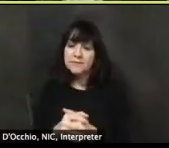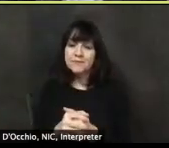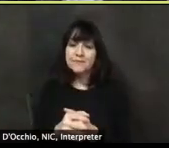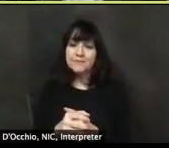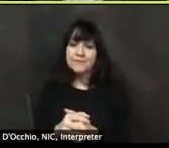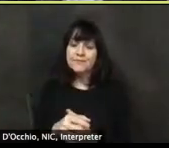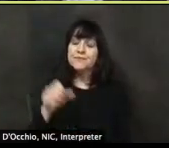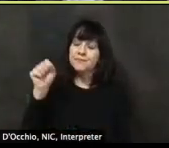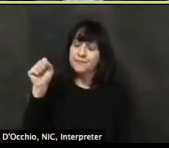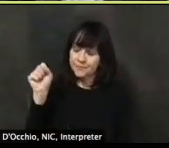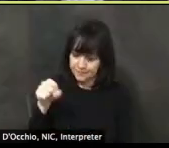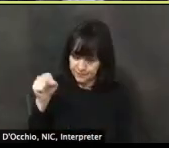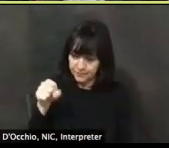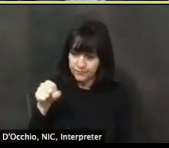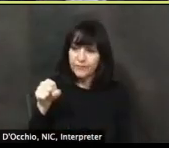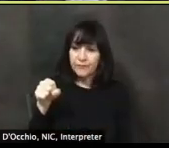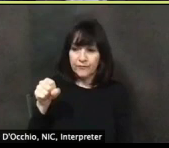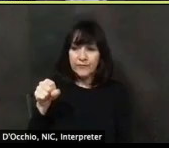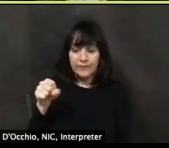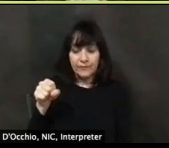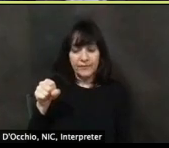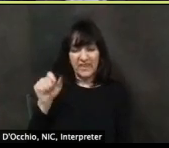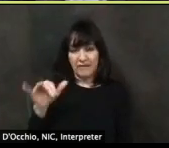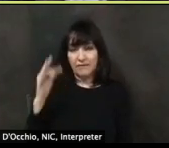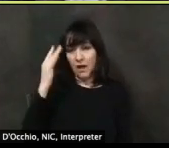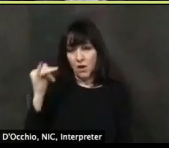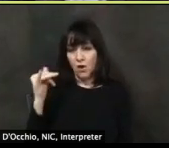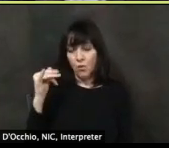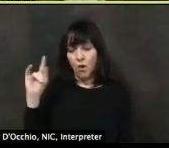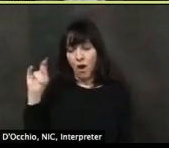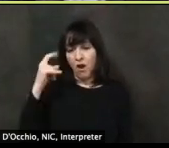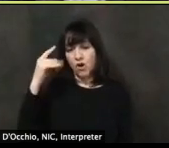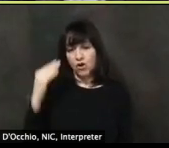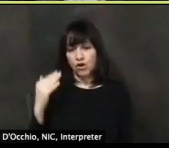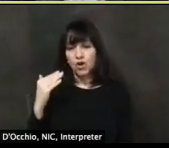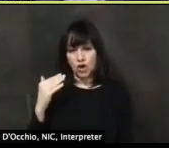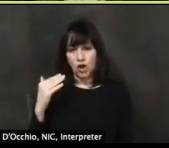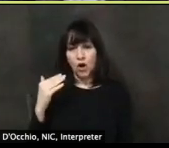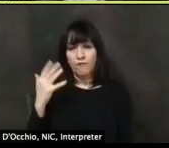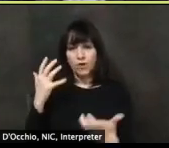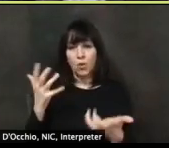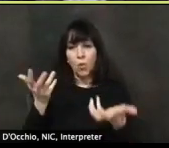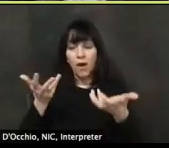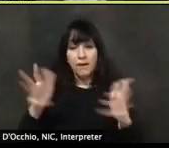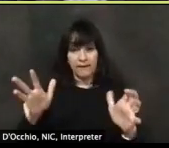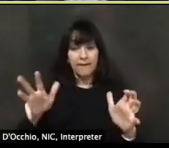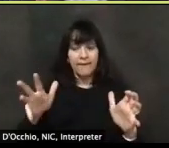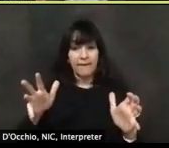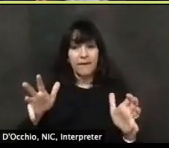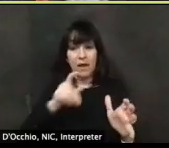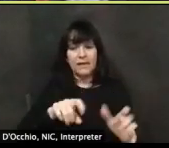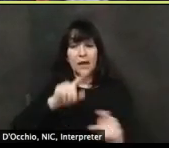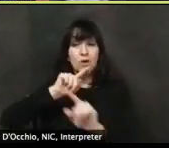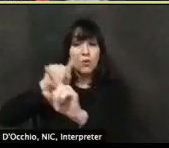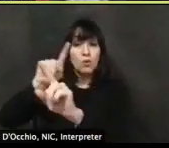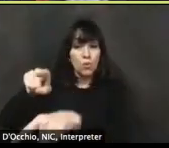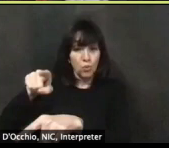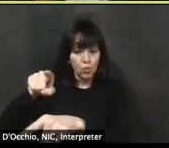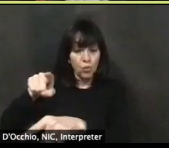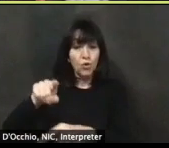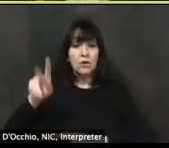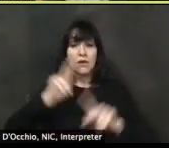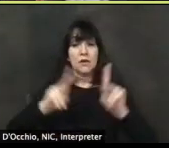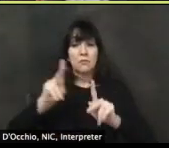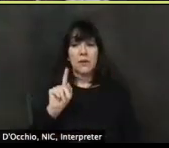moved to, uh, take the interim steps we have to permit curbside delivery. Um, we know it's not going to be